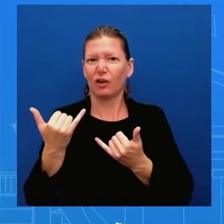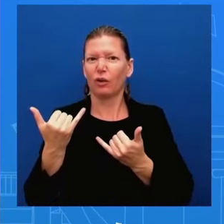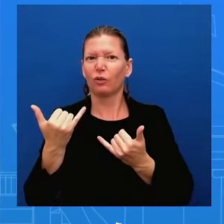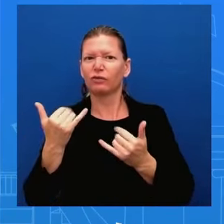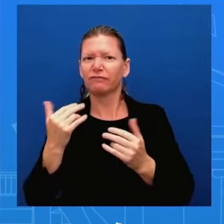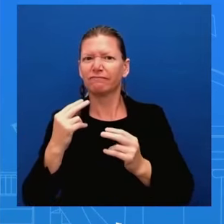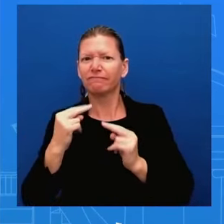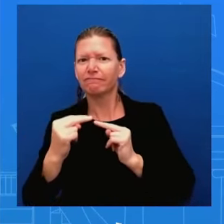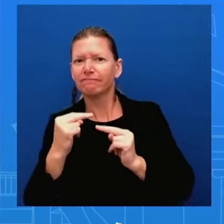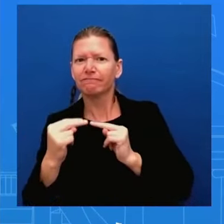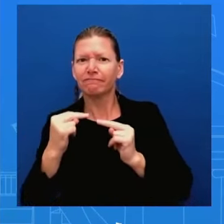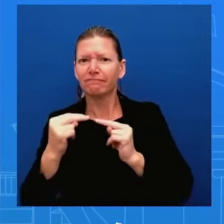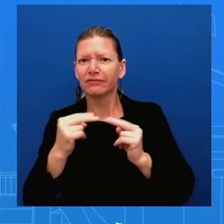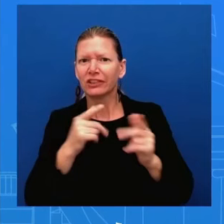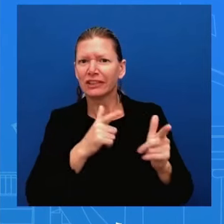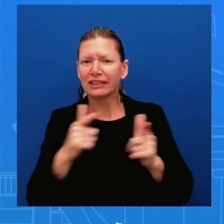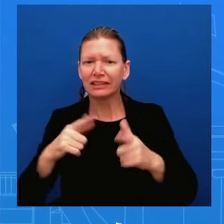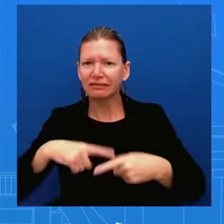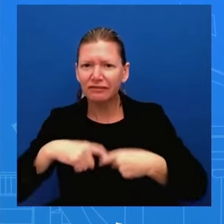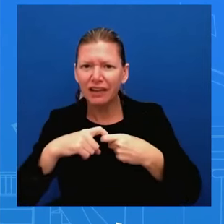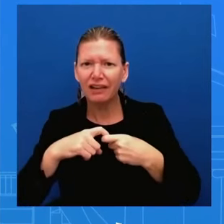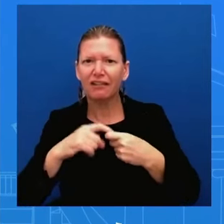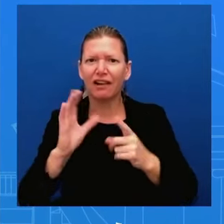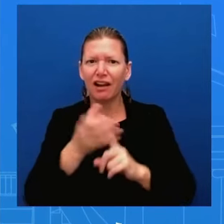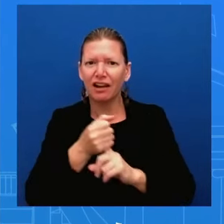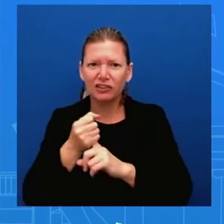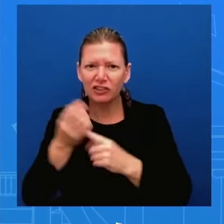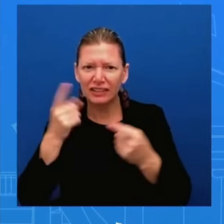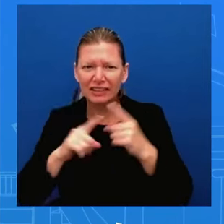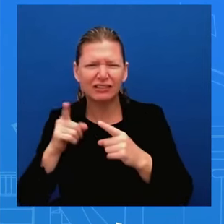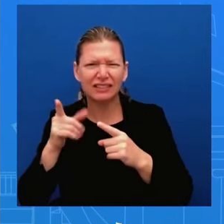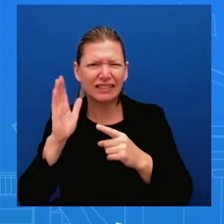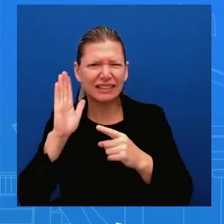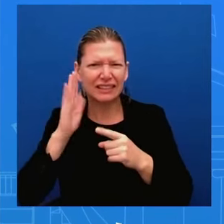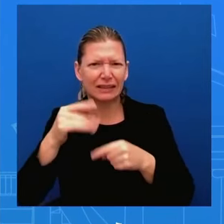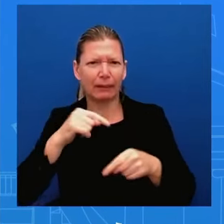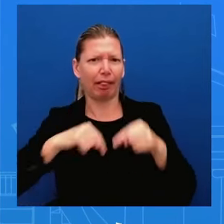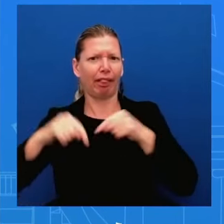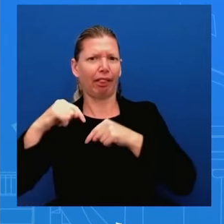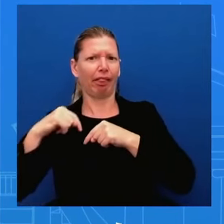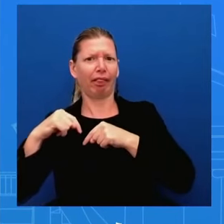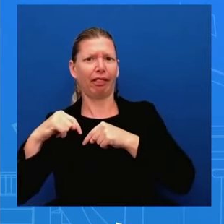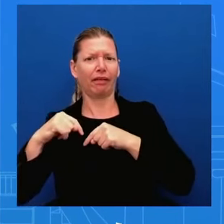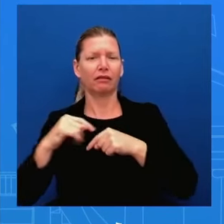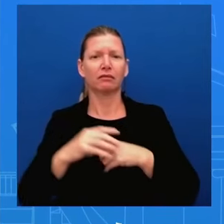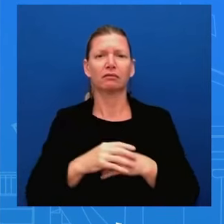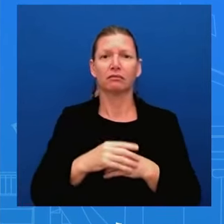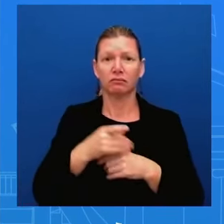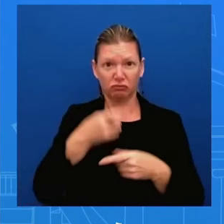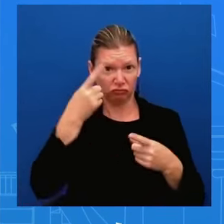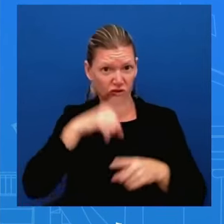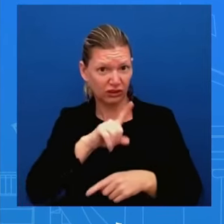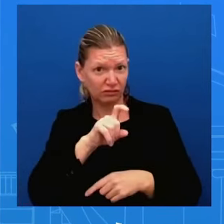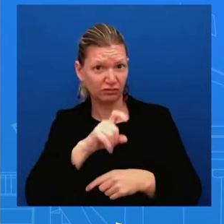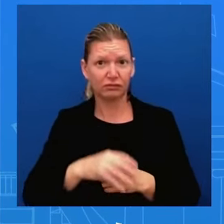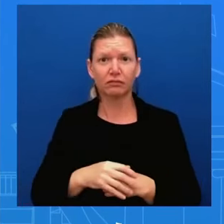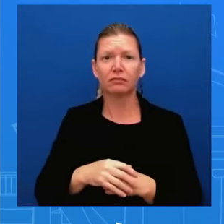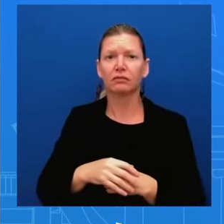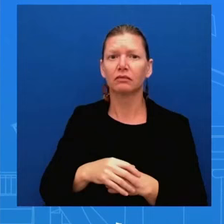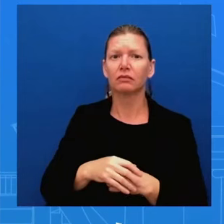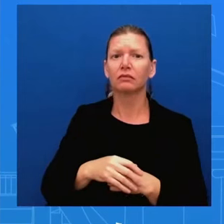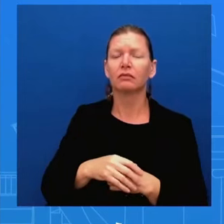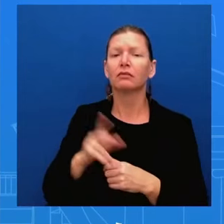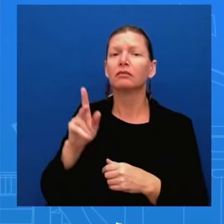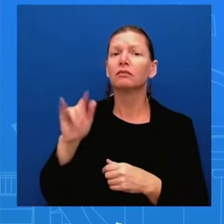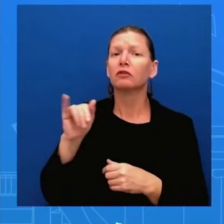there are multiple phases multiple elements to uh to this hostage deal that would lead to a ceasefire